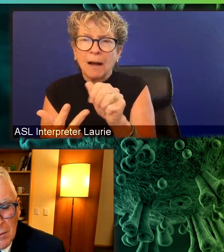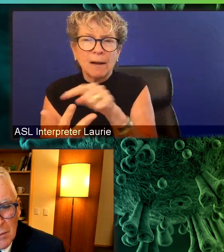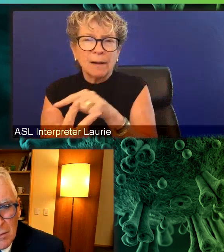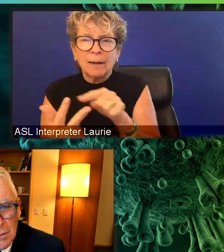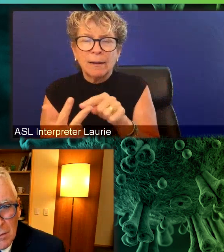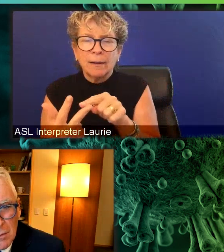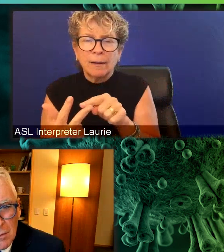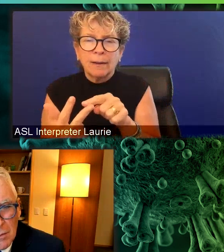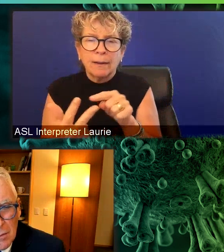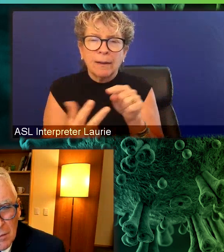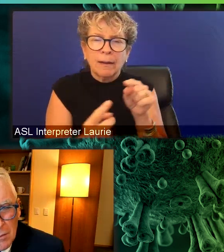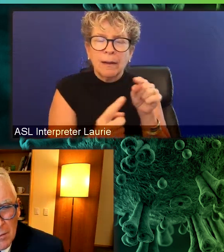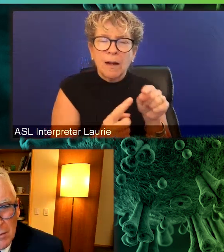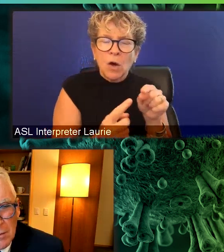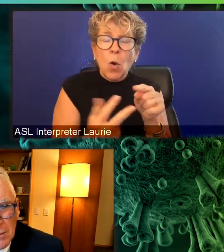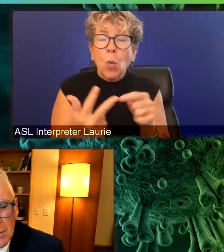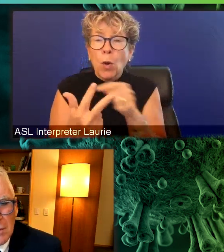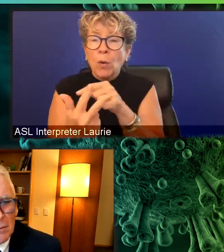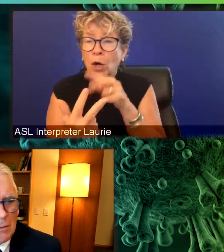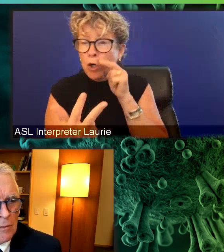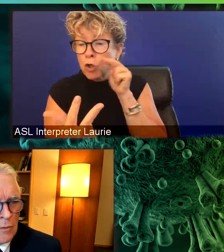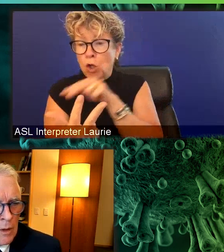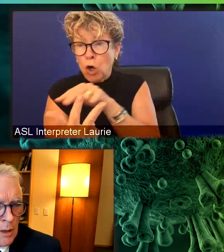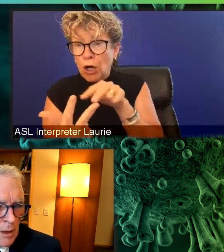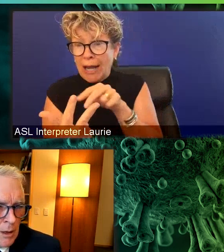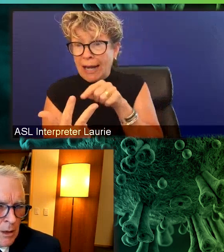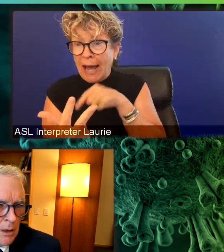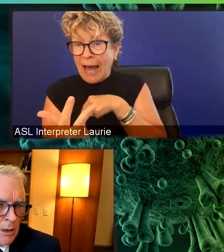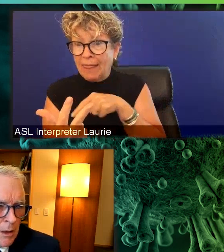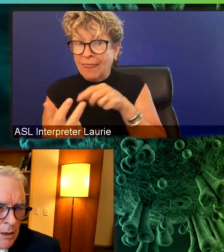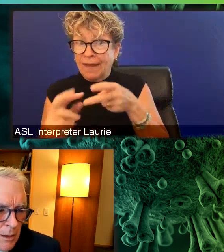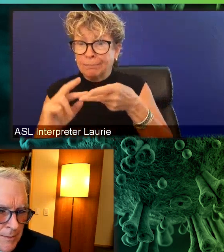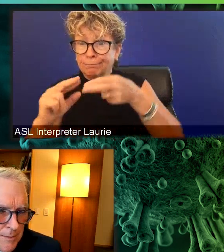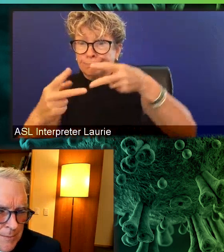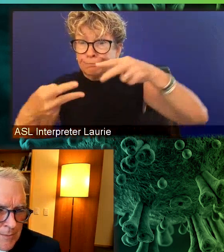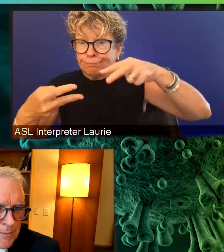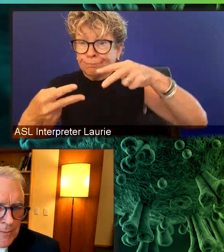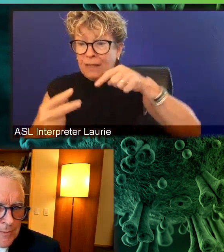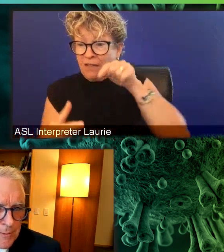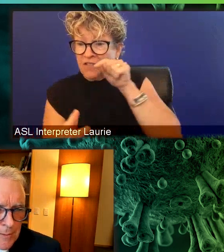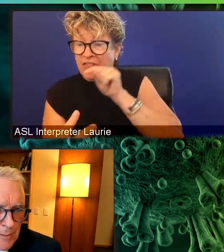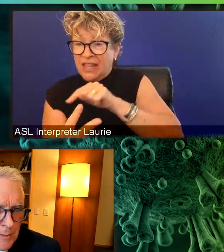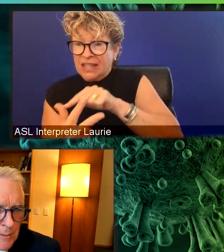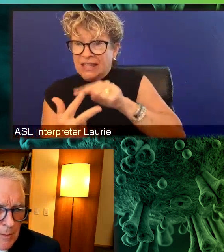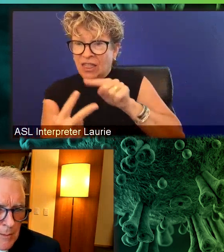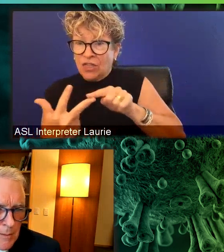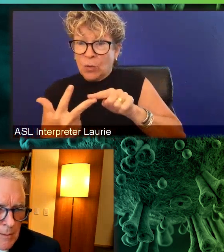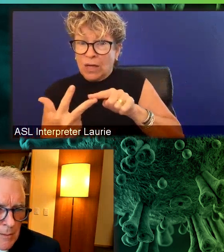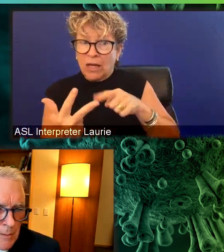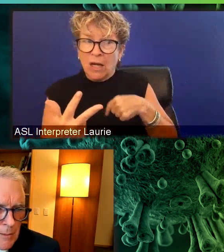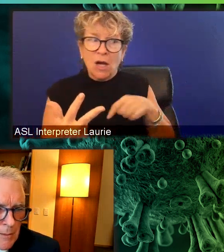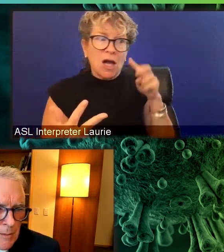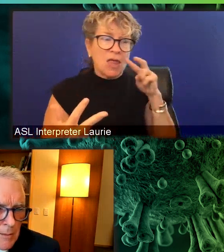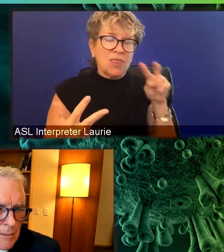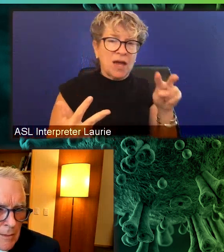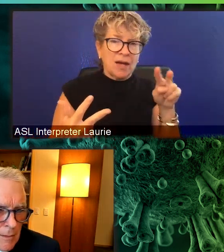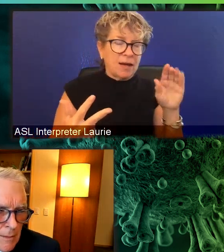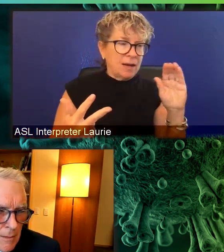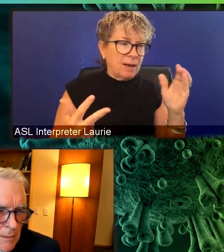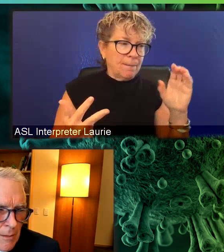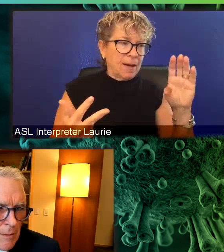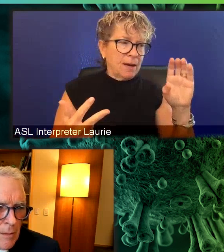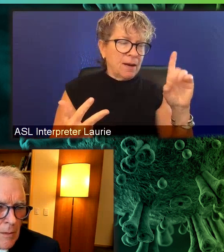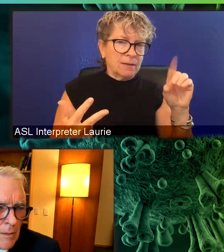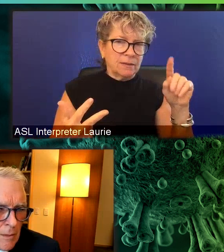that we were like honing in on from the other VOCs. So if you just looking at the sequences, I did not think that Delta would be what it is compared to alpha,